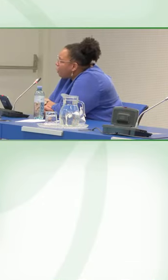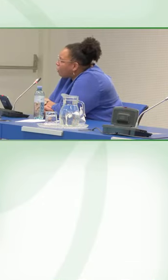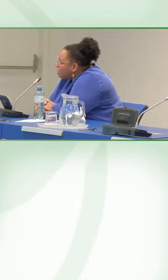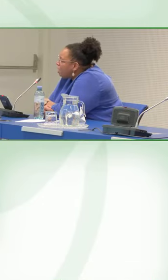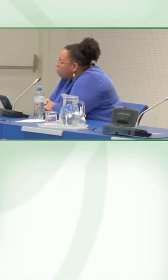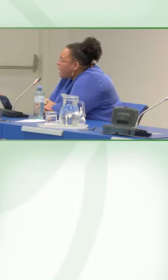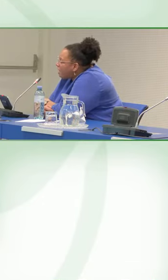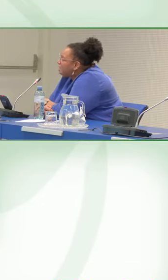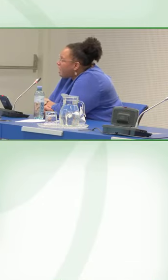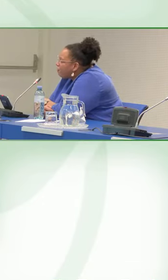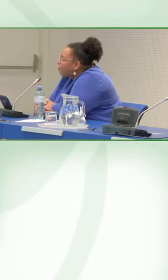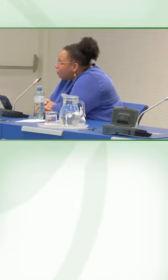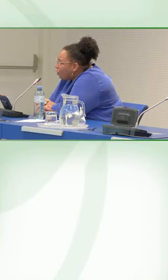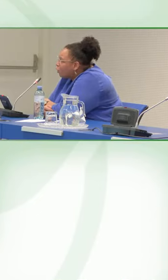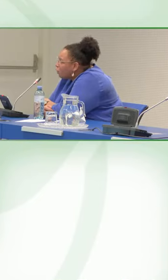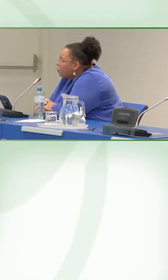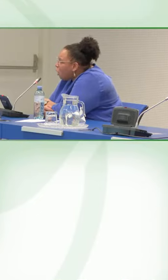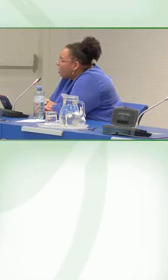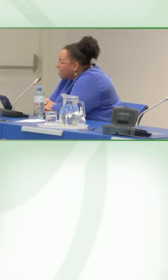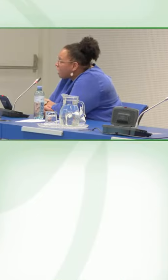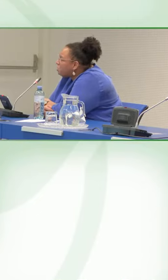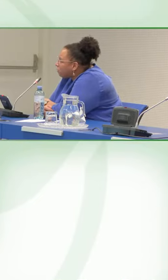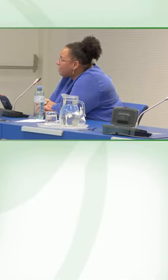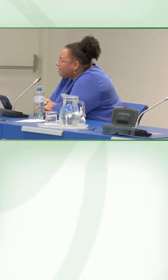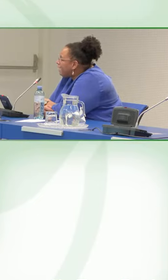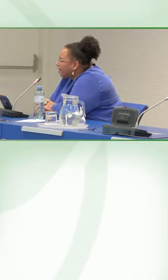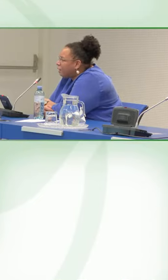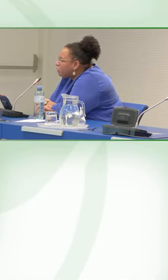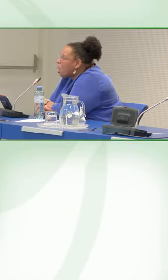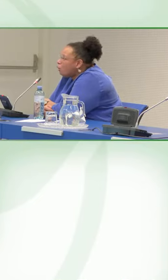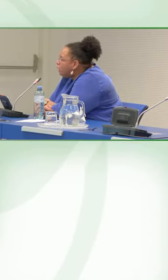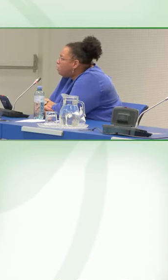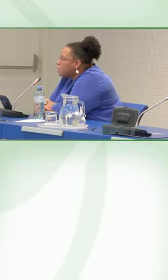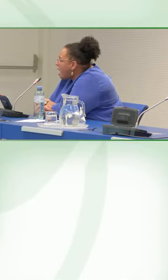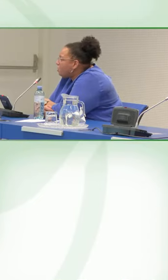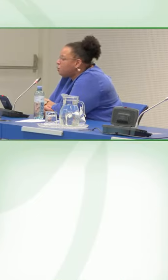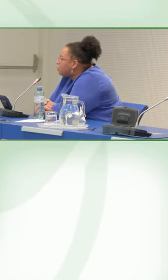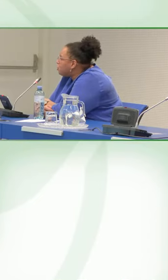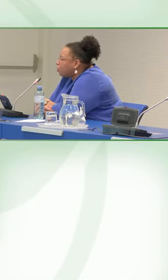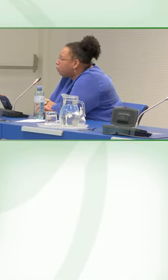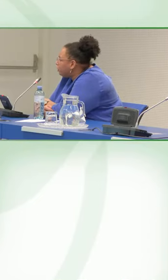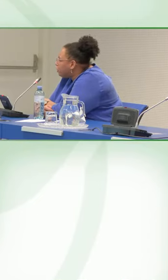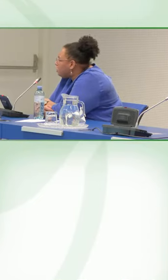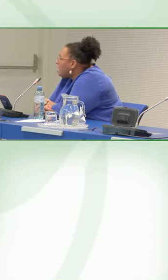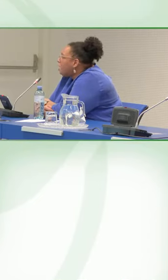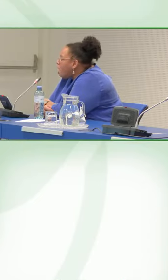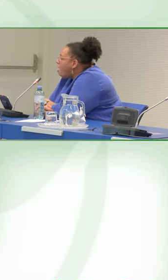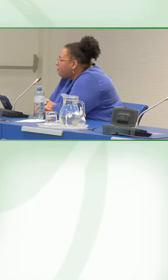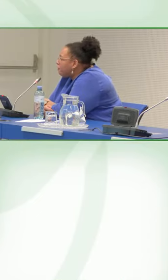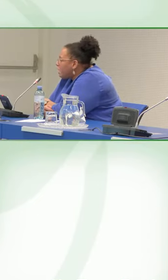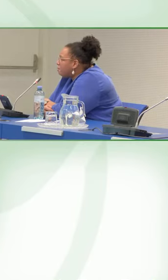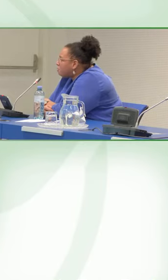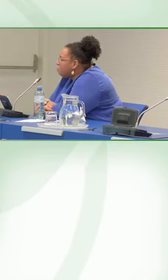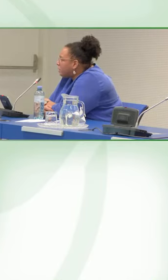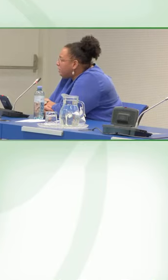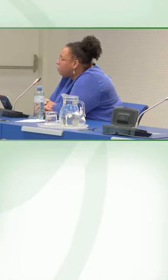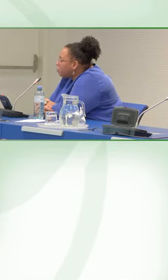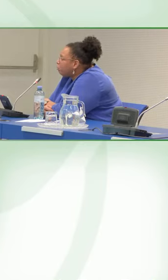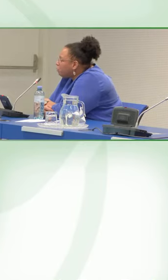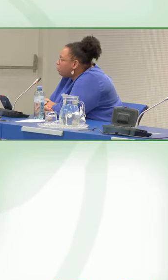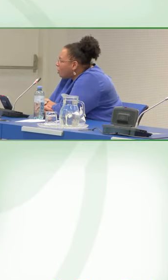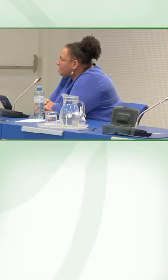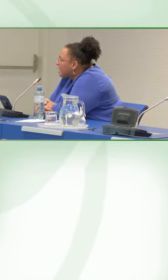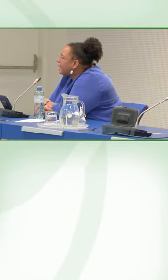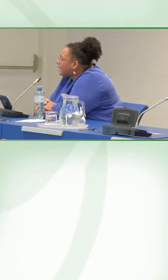that are done by deaf adults who are experts in sign language. We do not use interpreters. Oftentimes, those